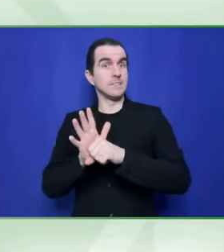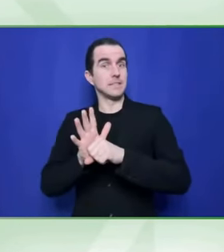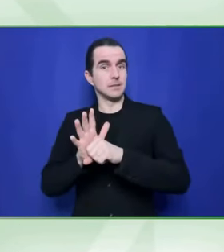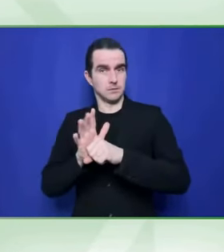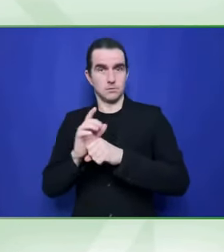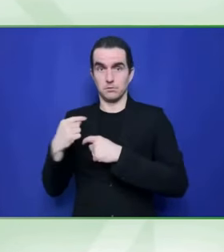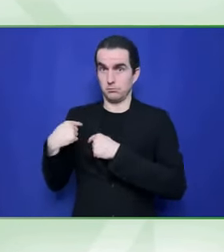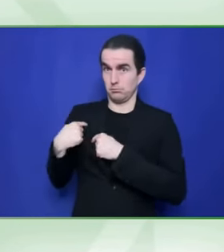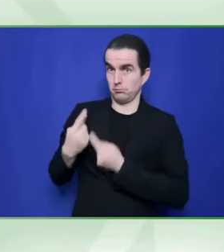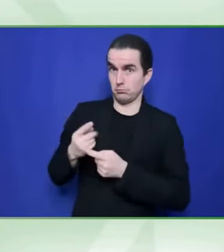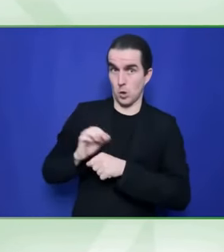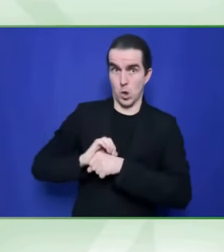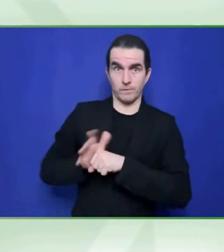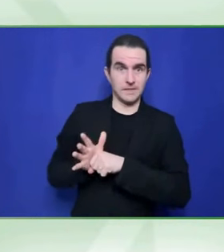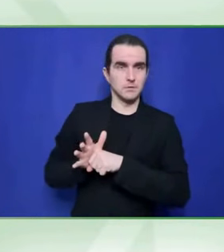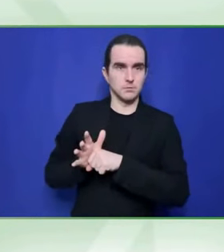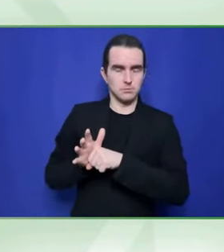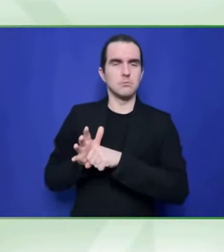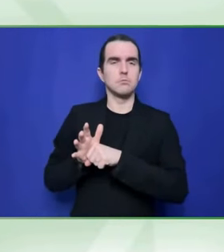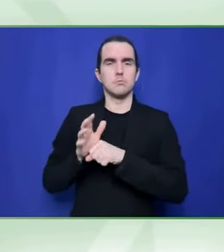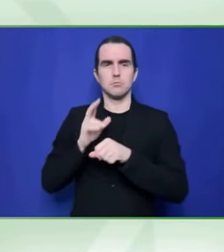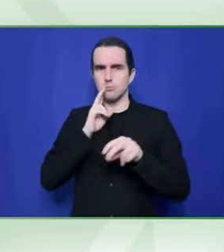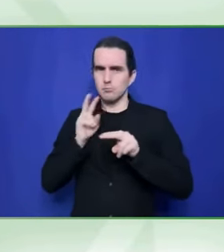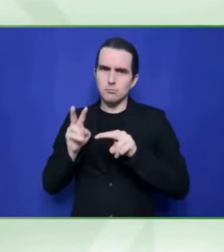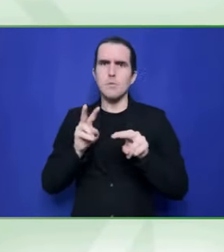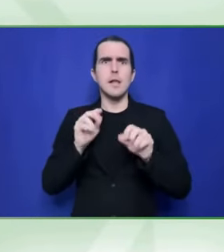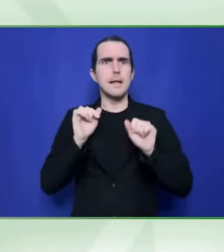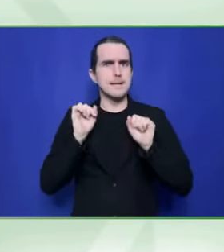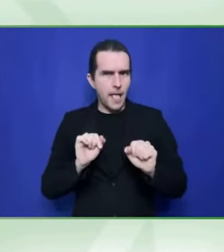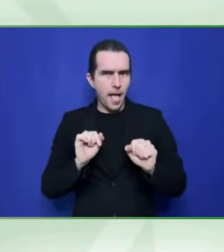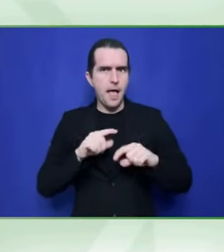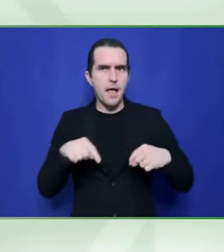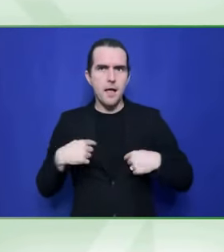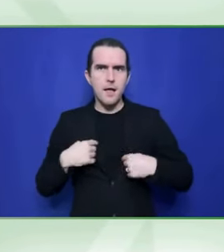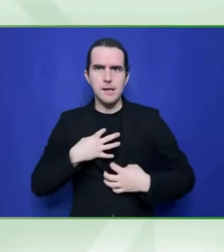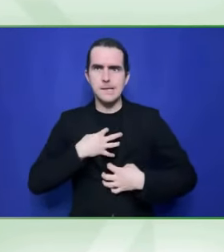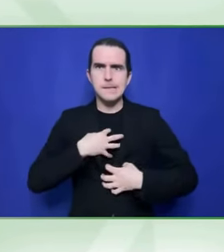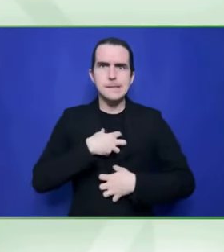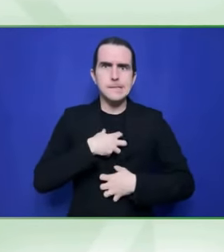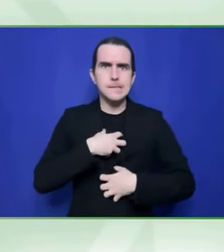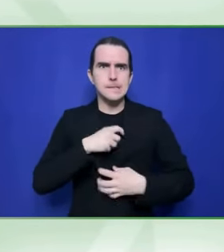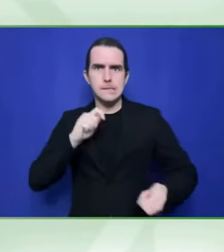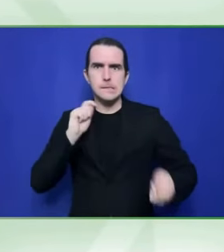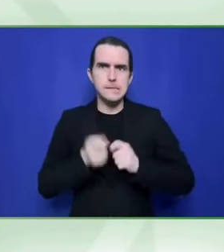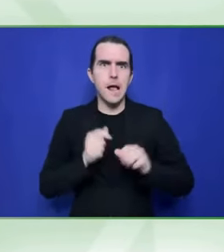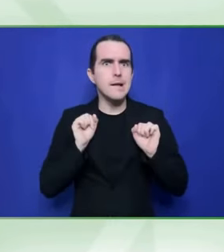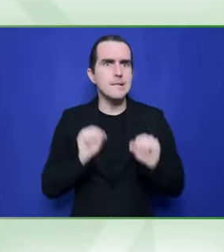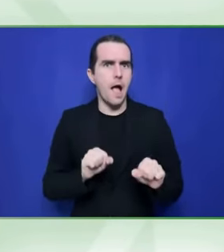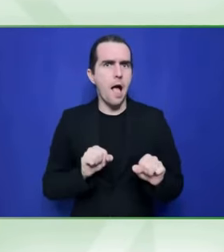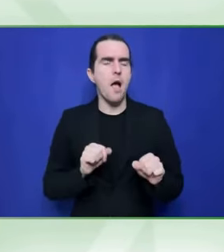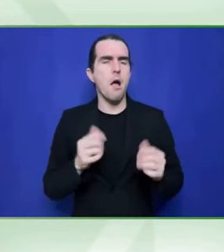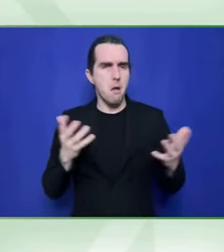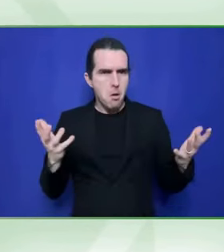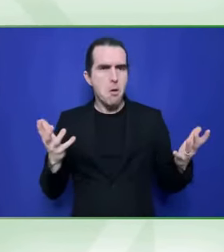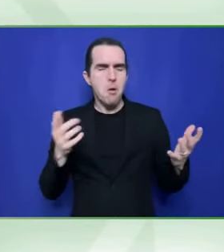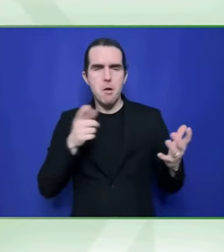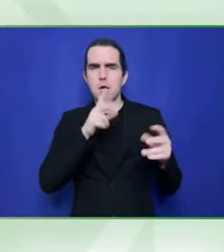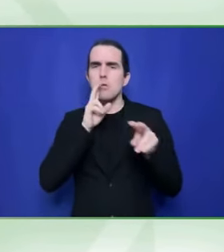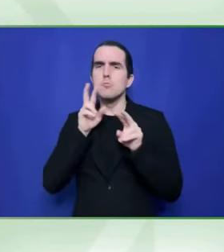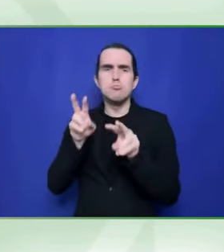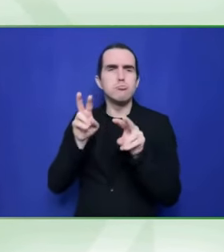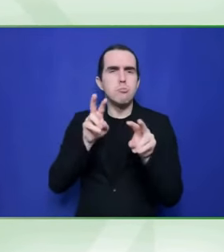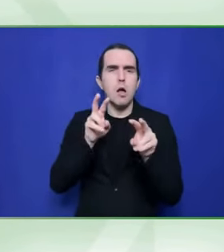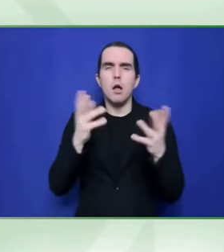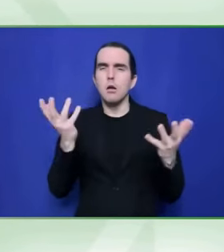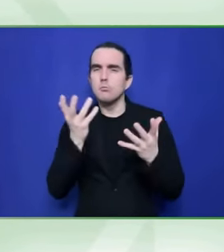the rich got richer, the poor got poorer and people with disabilities got discriminated against more. And, and I think,